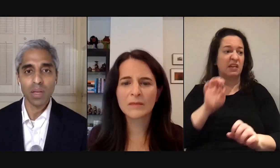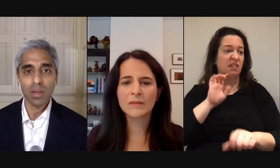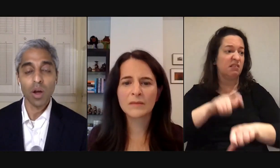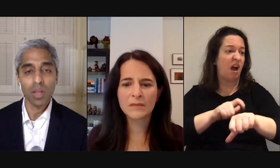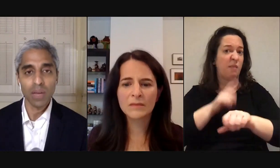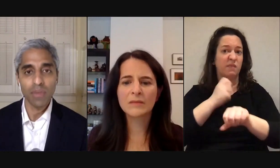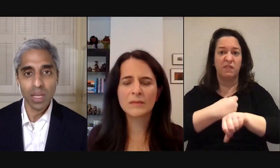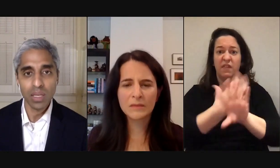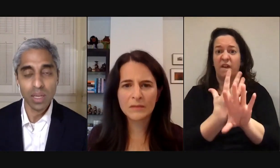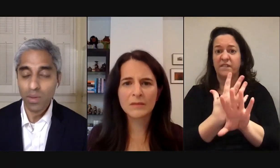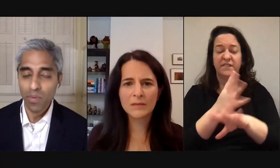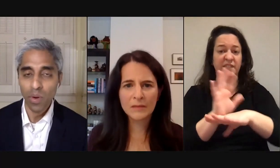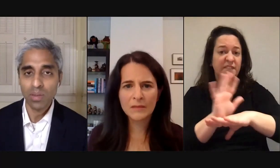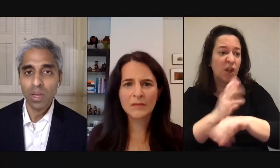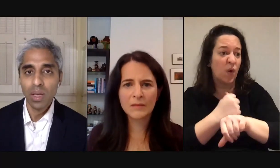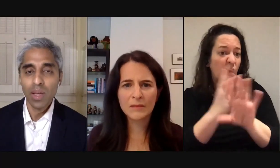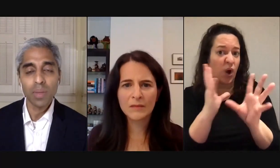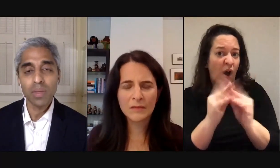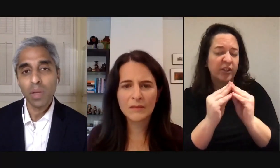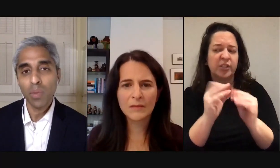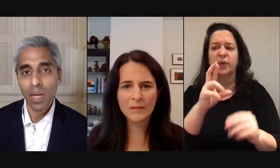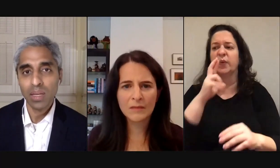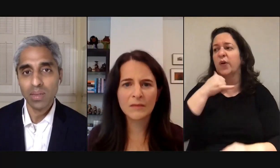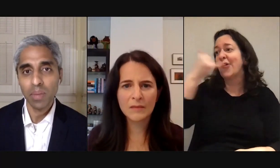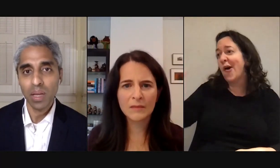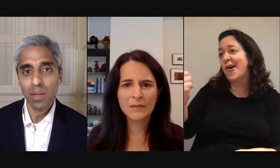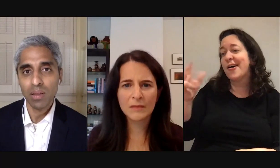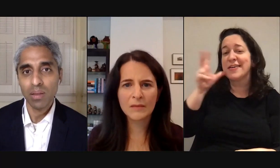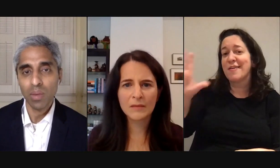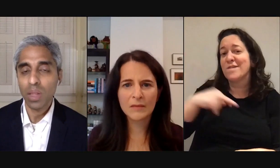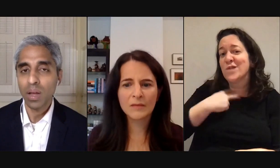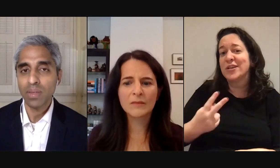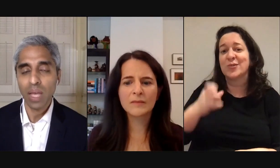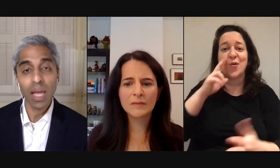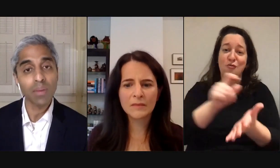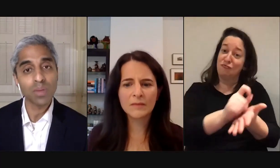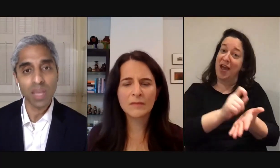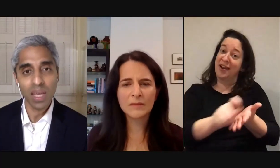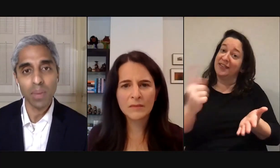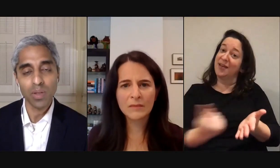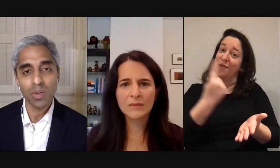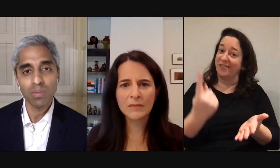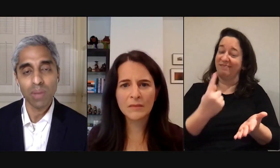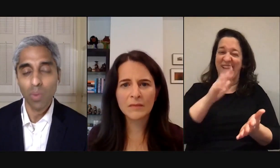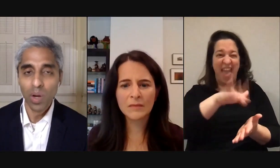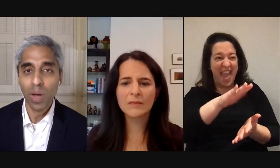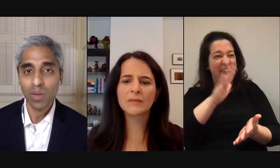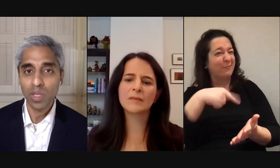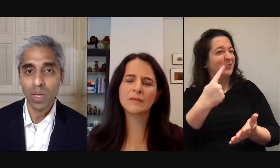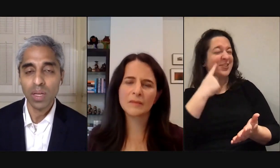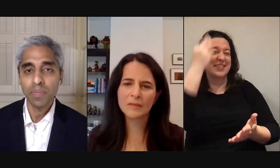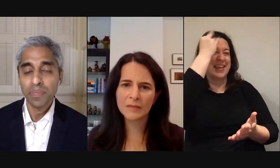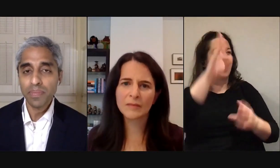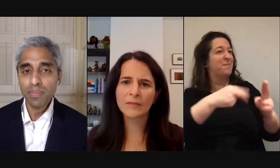time spent calling a friend to hear their voice it could be simply writing to somebody that we love to say hey i'm just thinking about you i want to